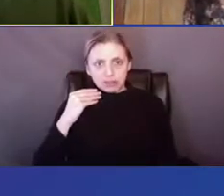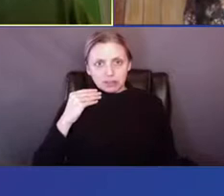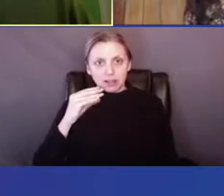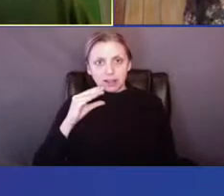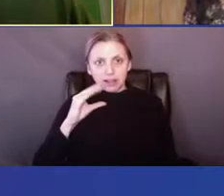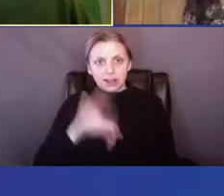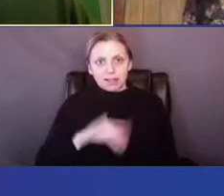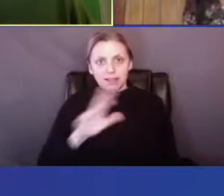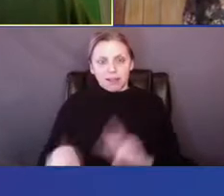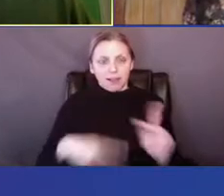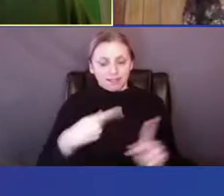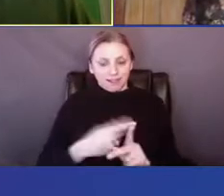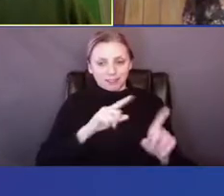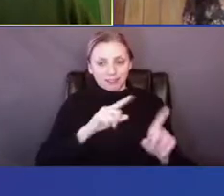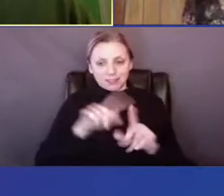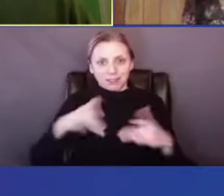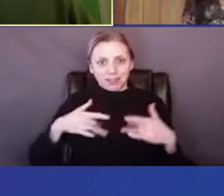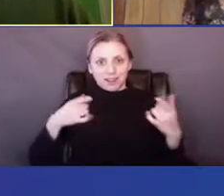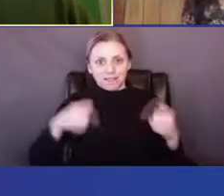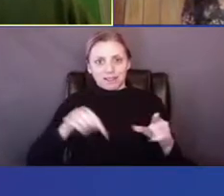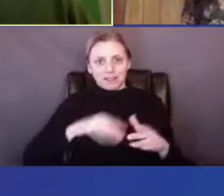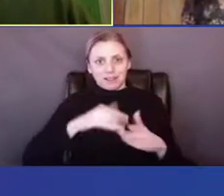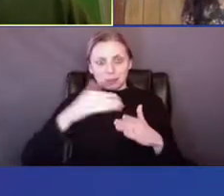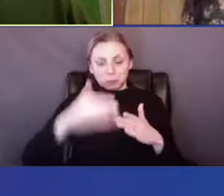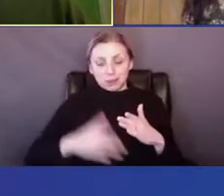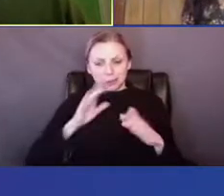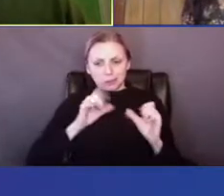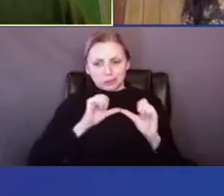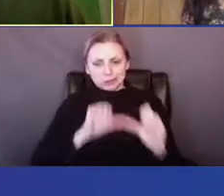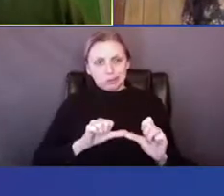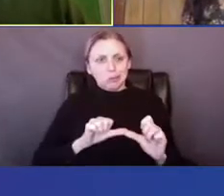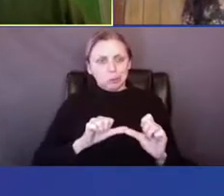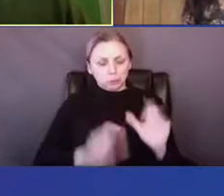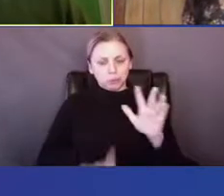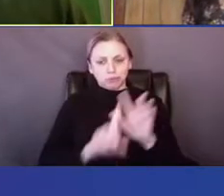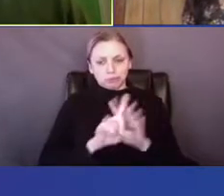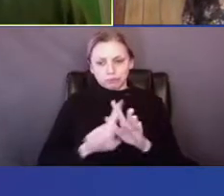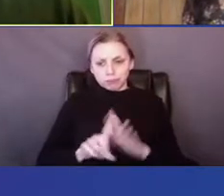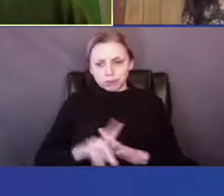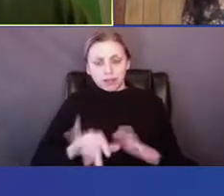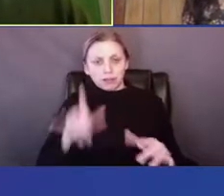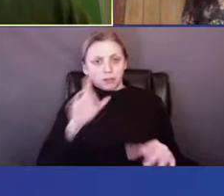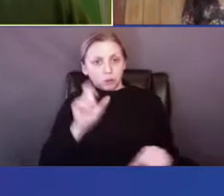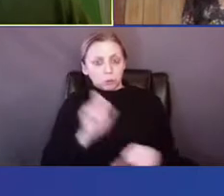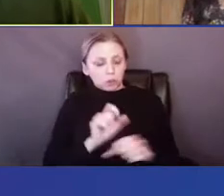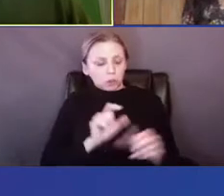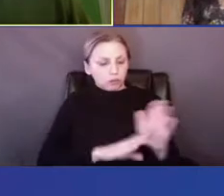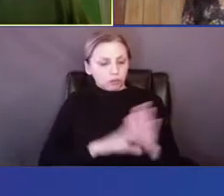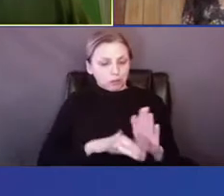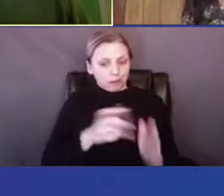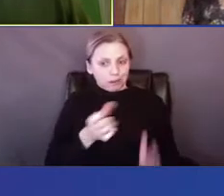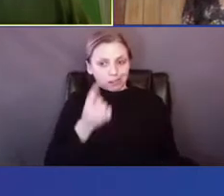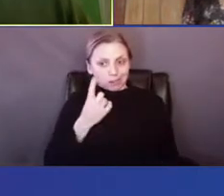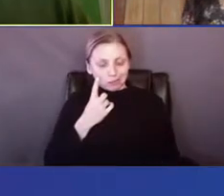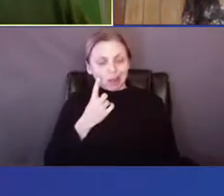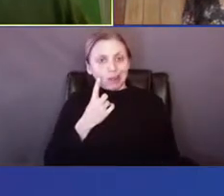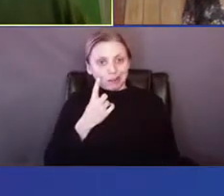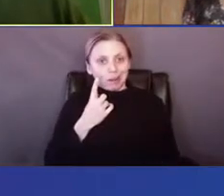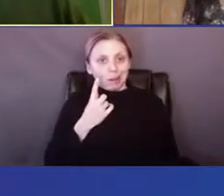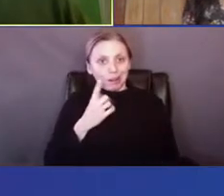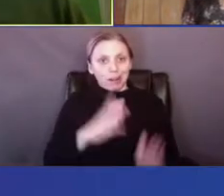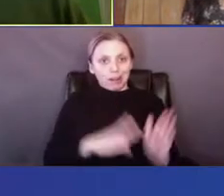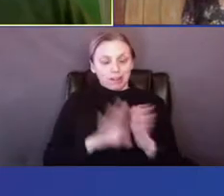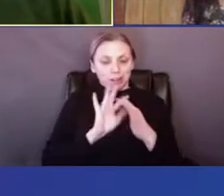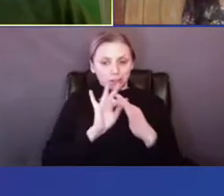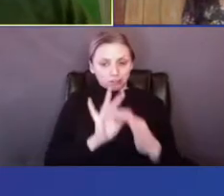kinds of events throughout this weekend will continue to surface. And it's the work to build understanding across and build coalition